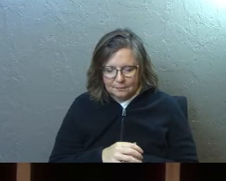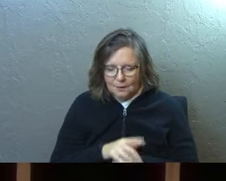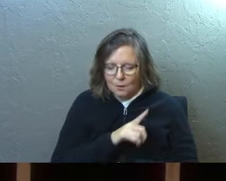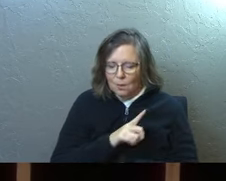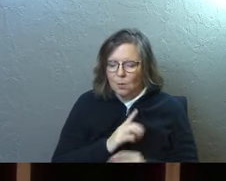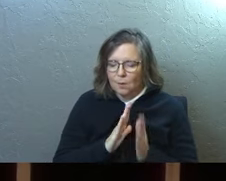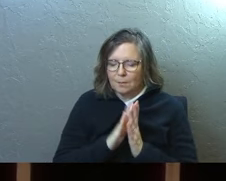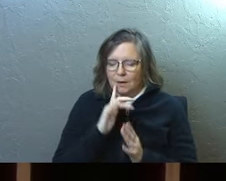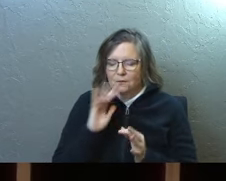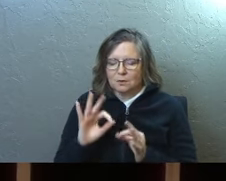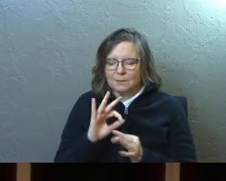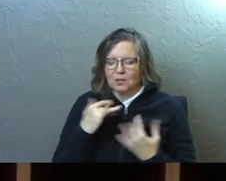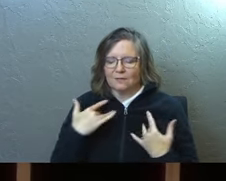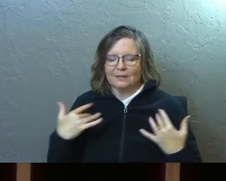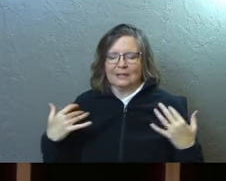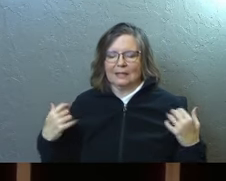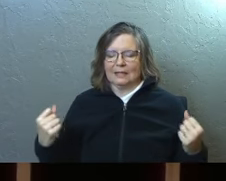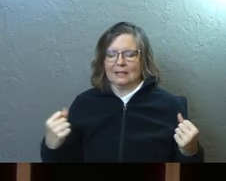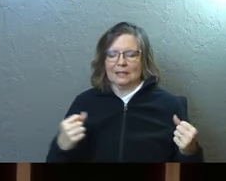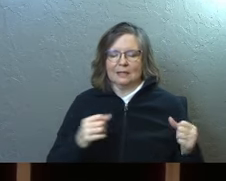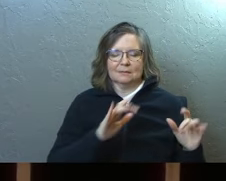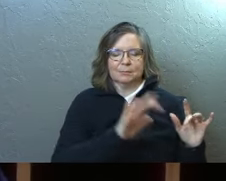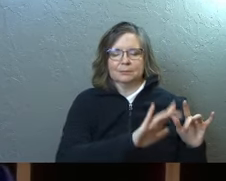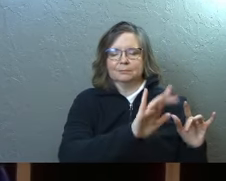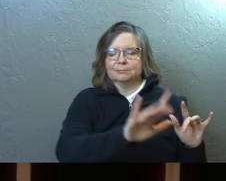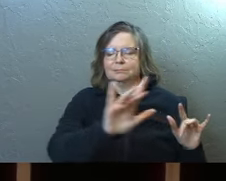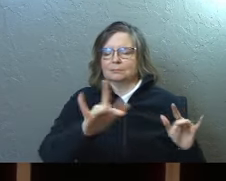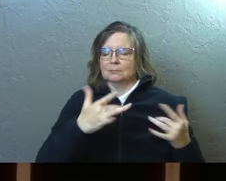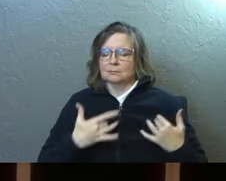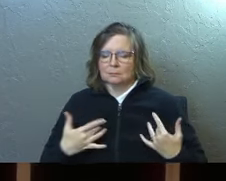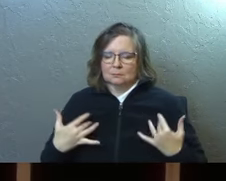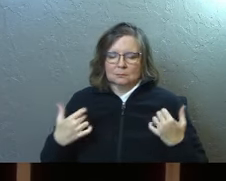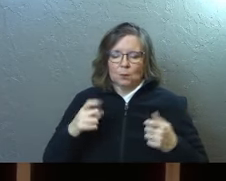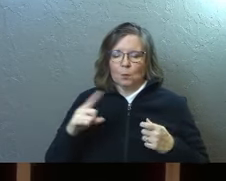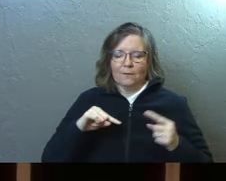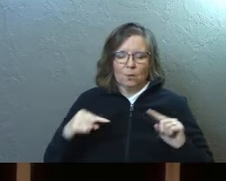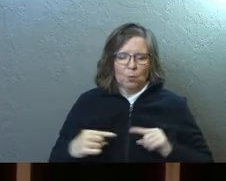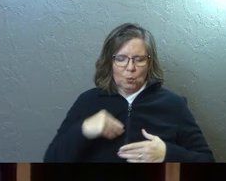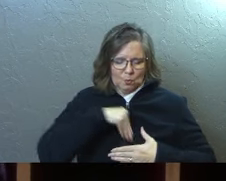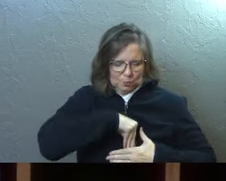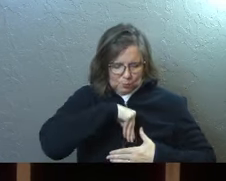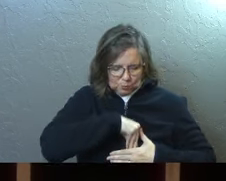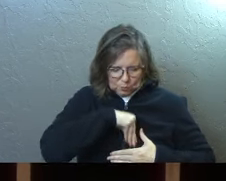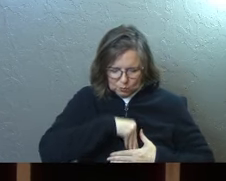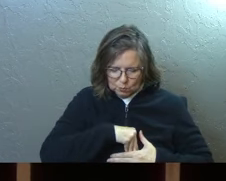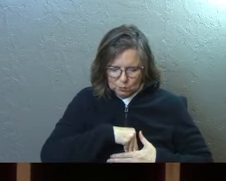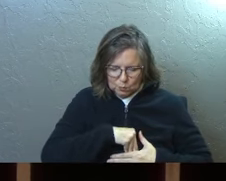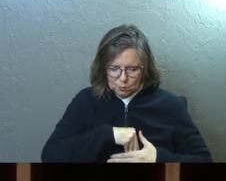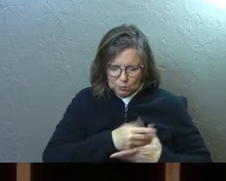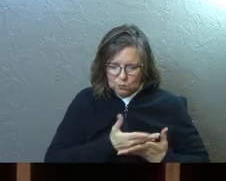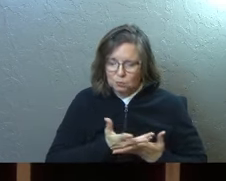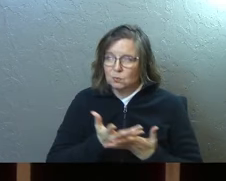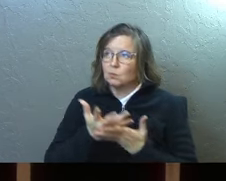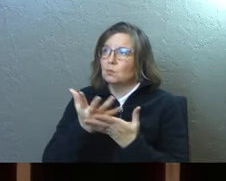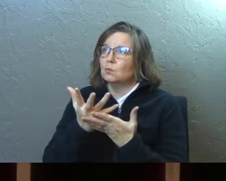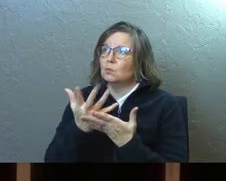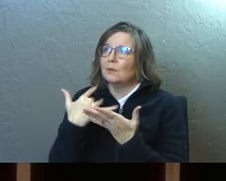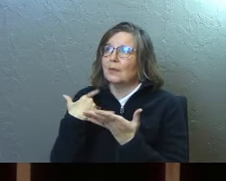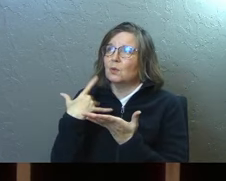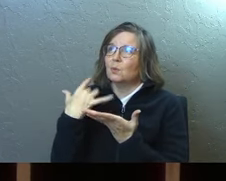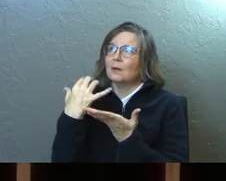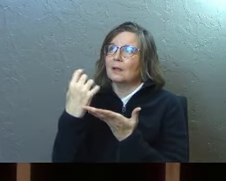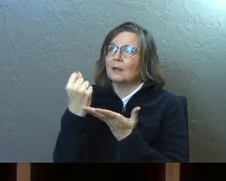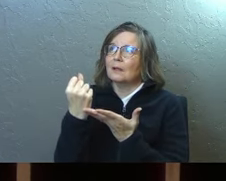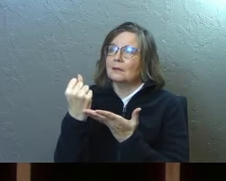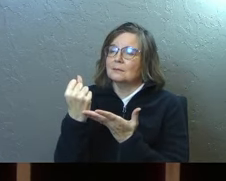So Lord, pray for a spirit of healing all across this room. God, wherever the wounds are, where all the wounds are, God, I pray that you would bring healing to